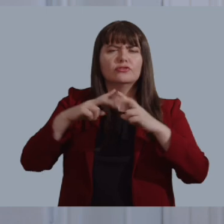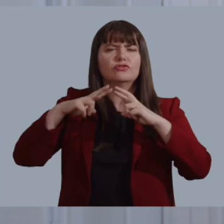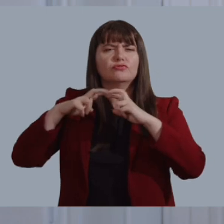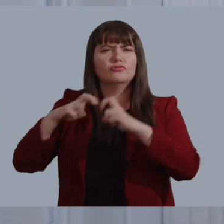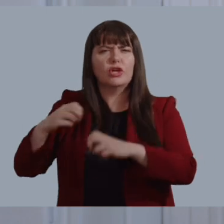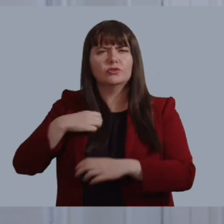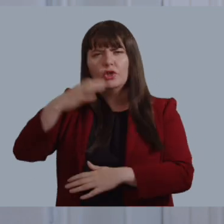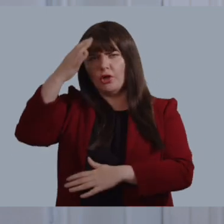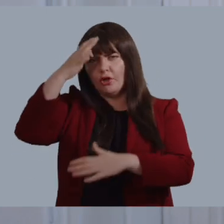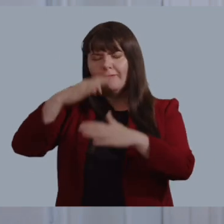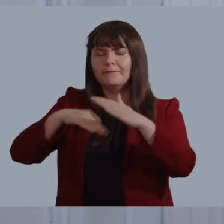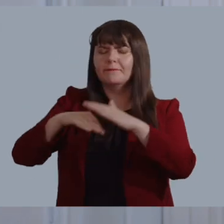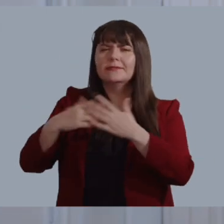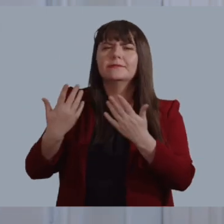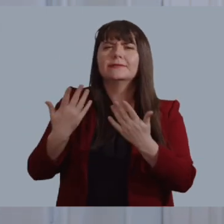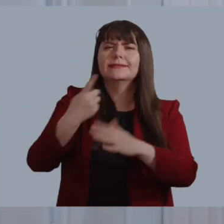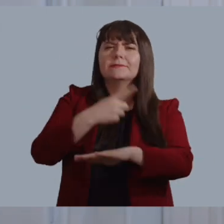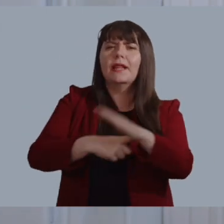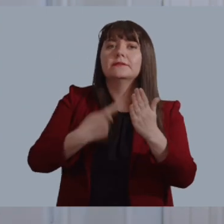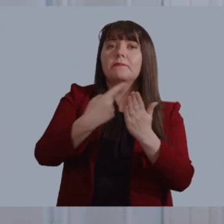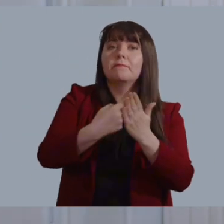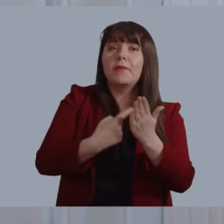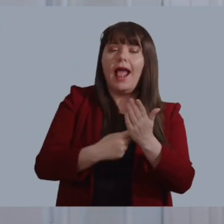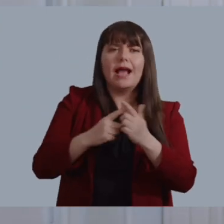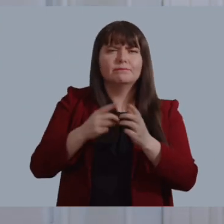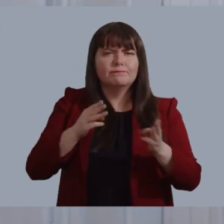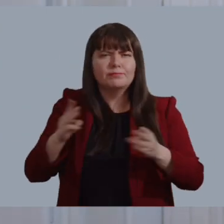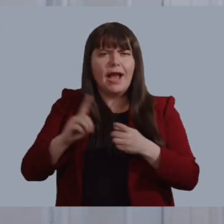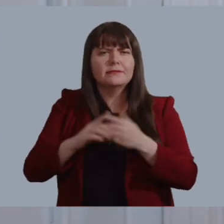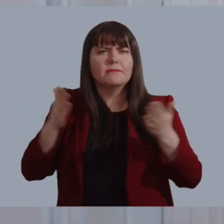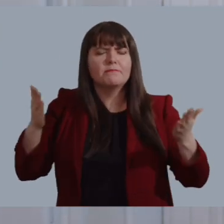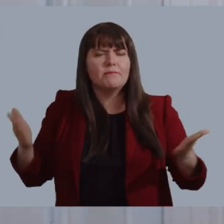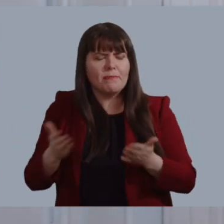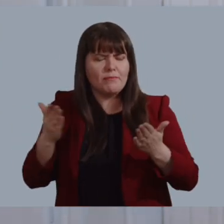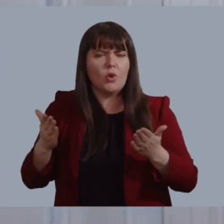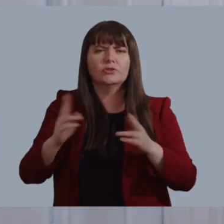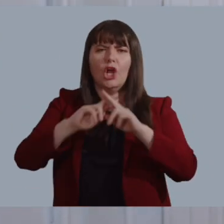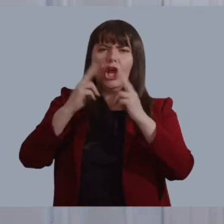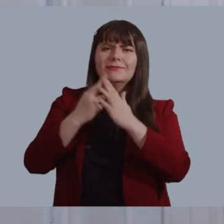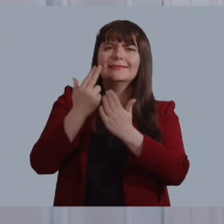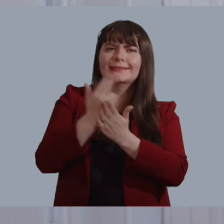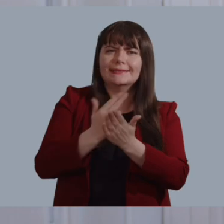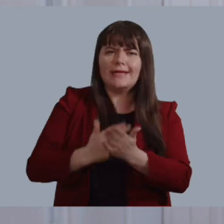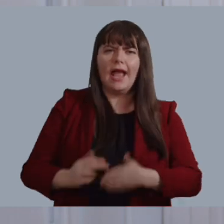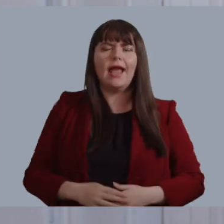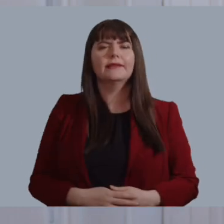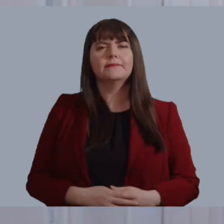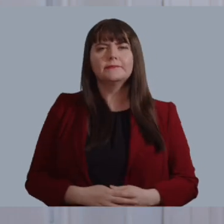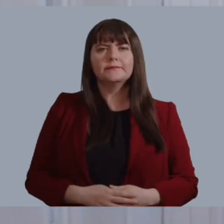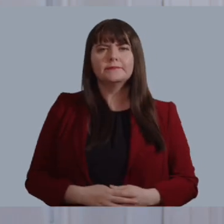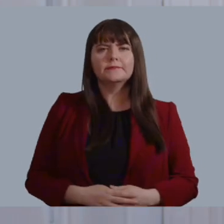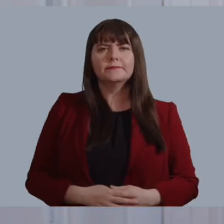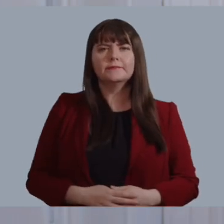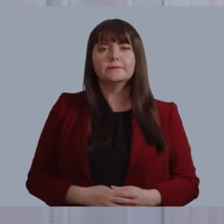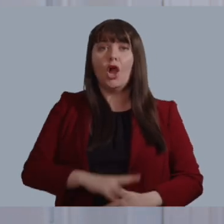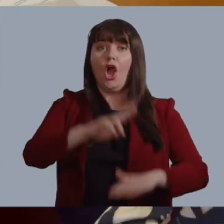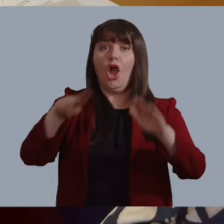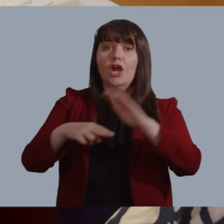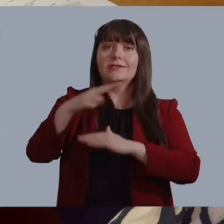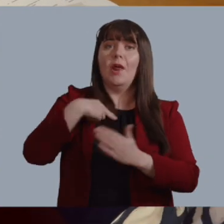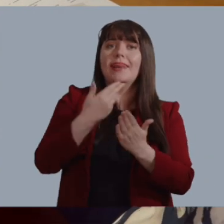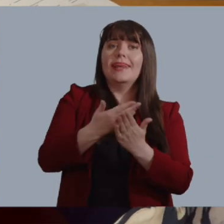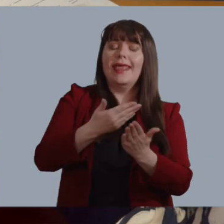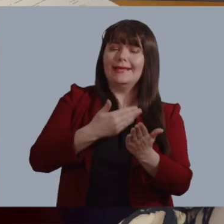-based advice and research to government on disability policy and practice and promoting universal design.